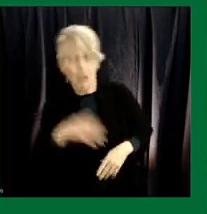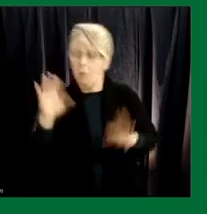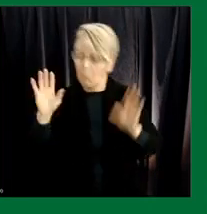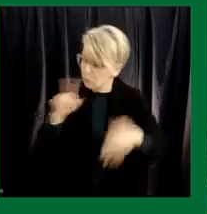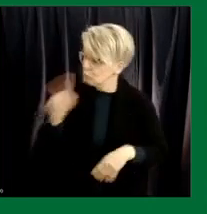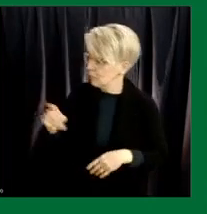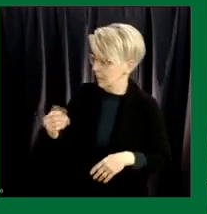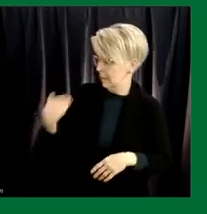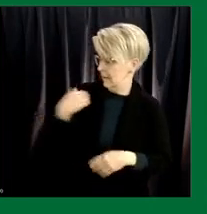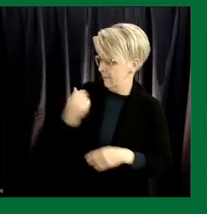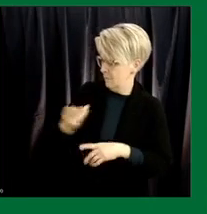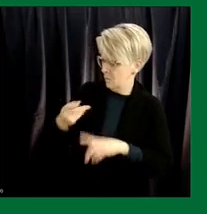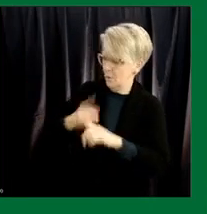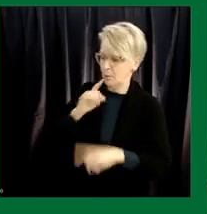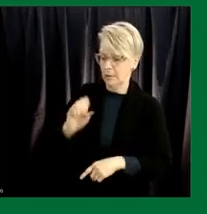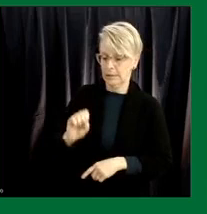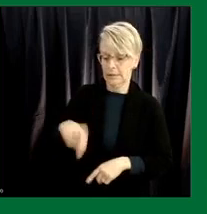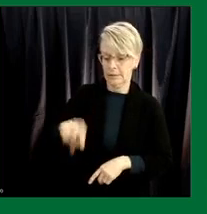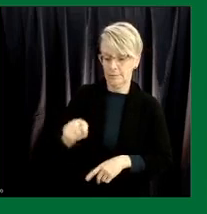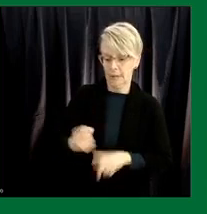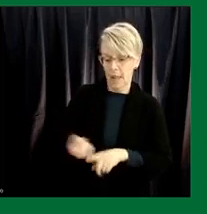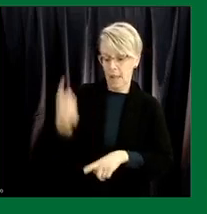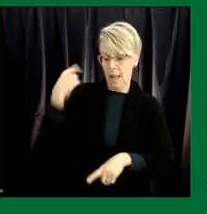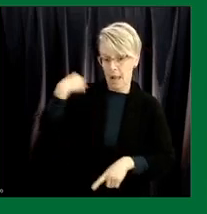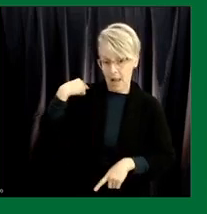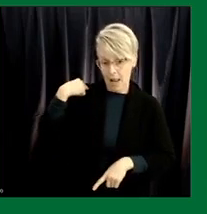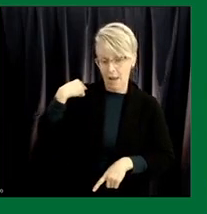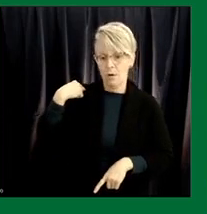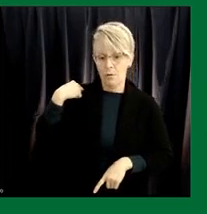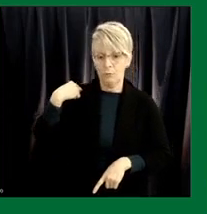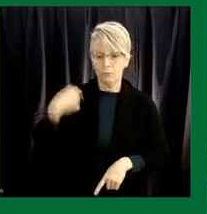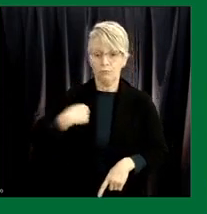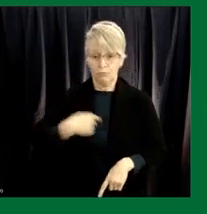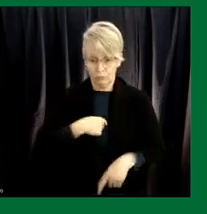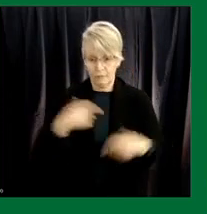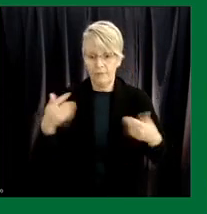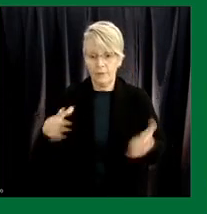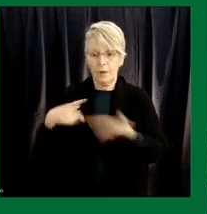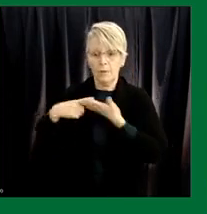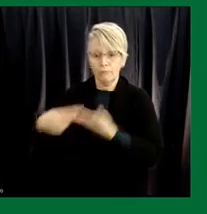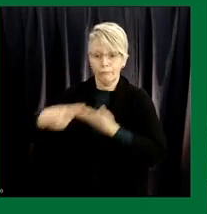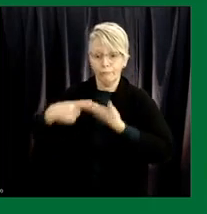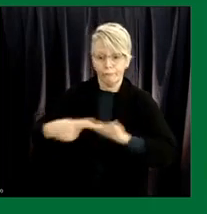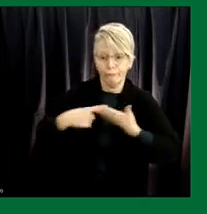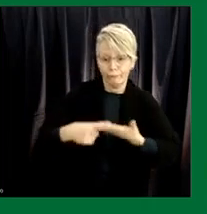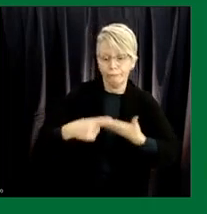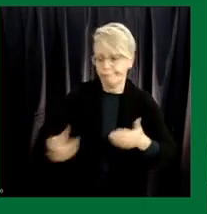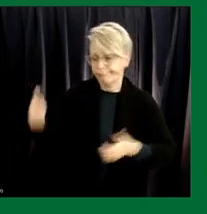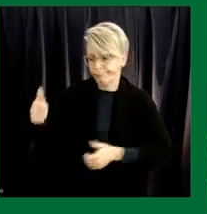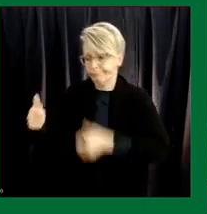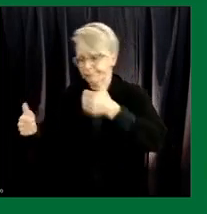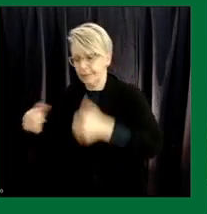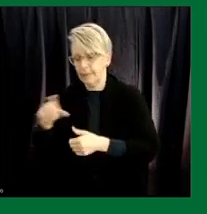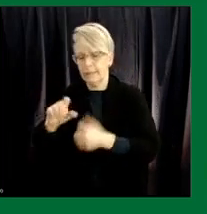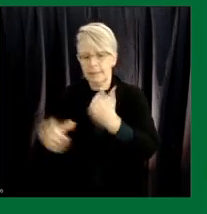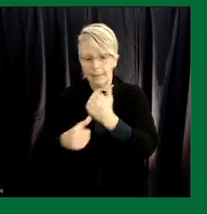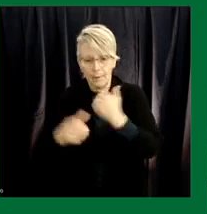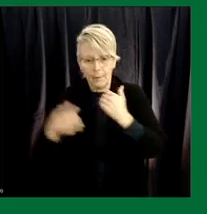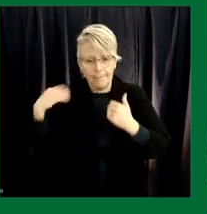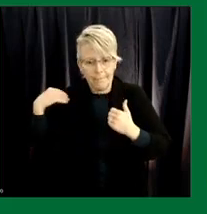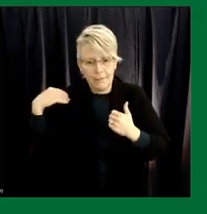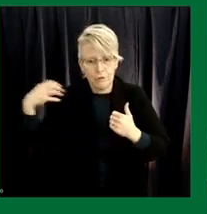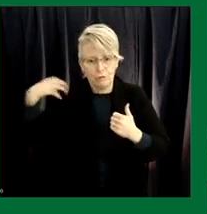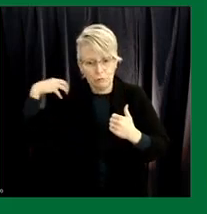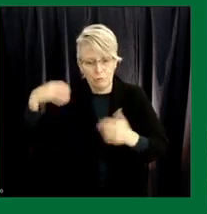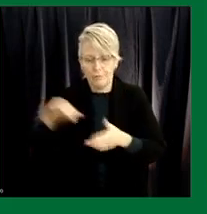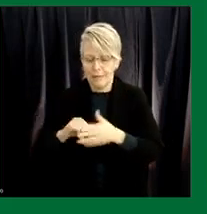and in fact since september of last year we've been talking to a number of ministers deputy ministers and senior officials um in the